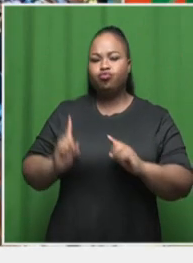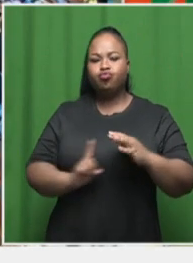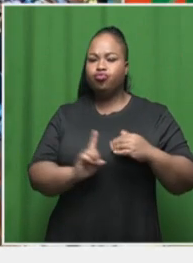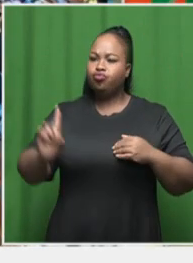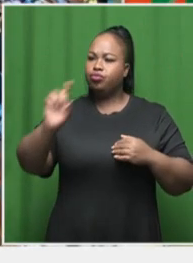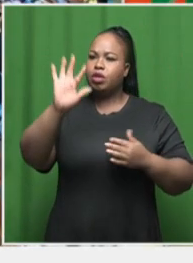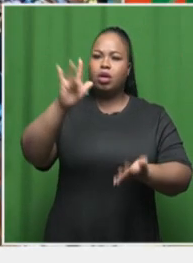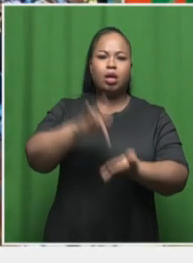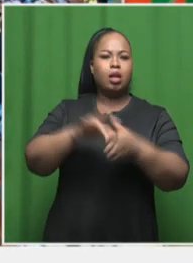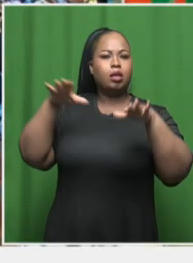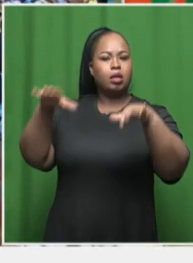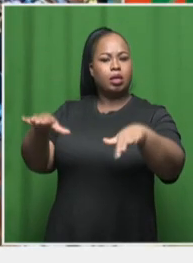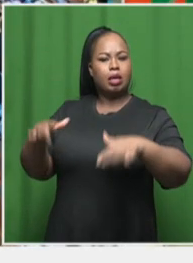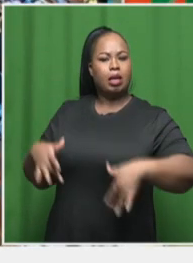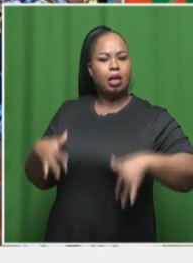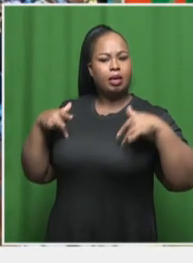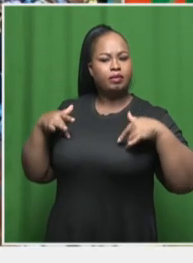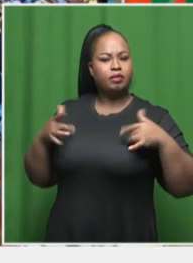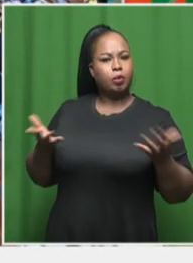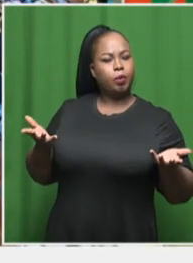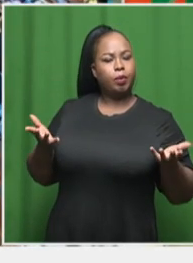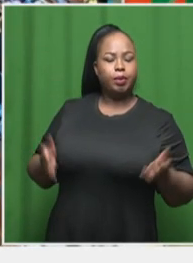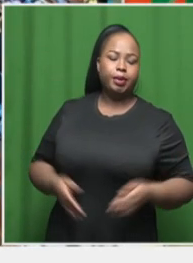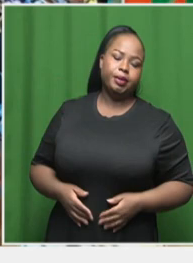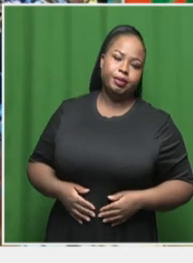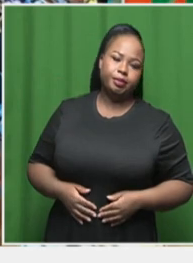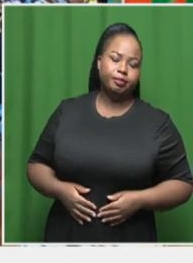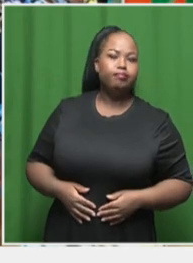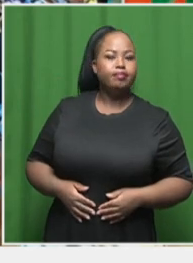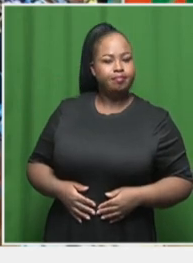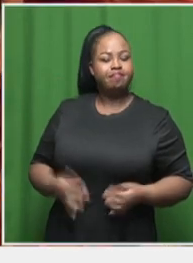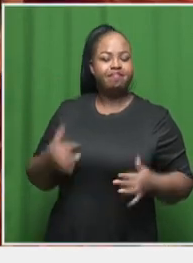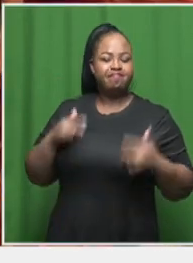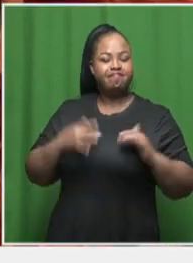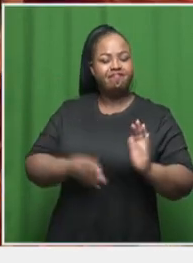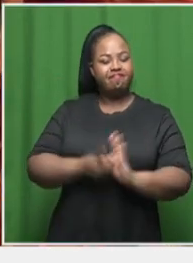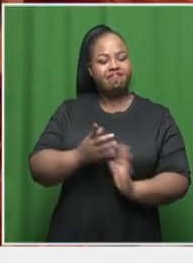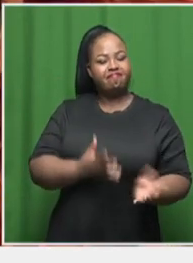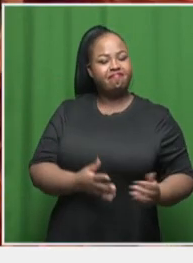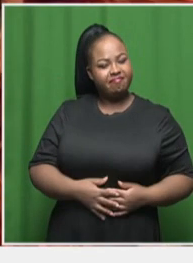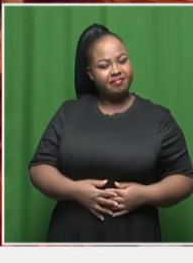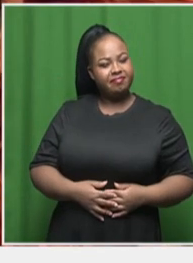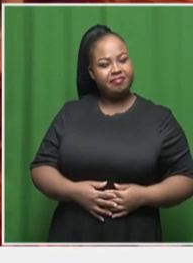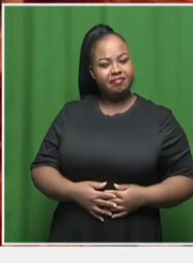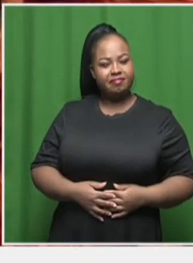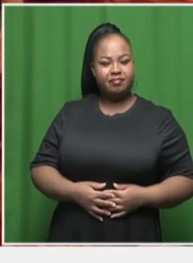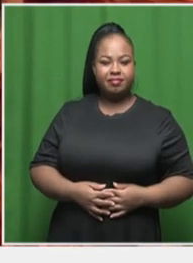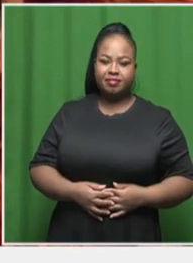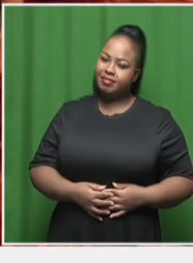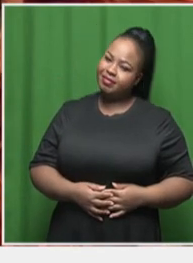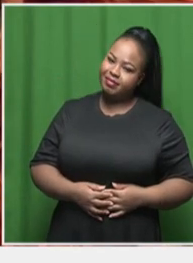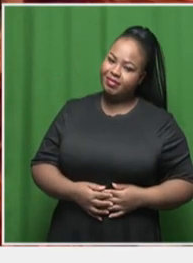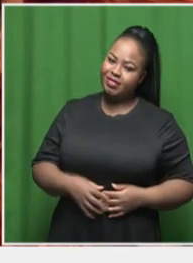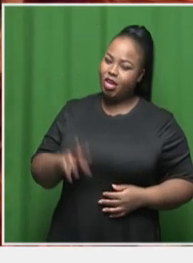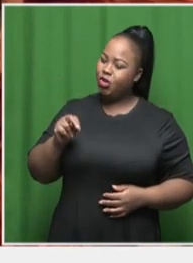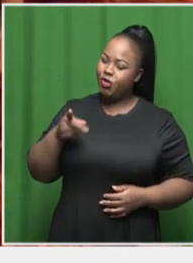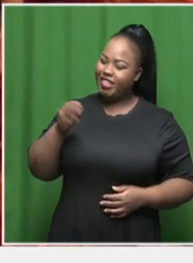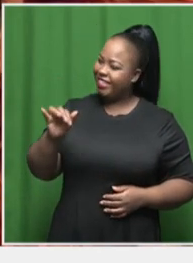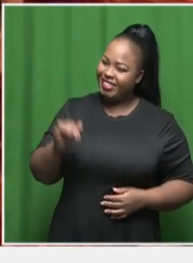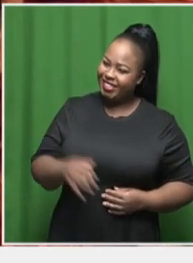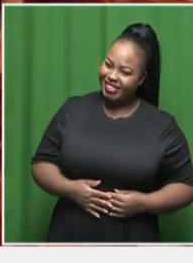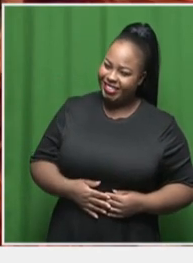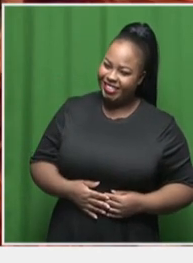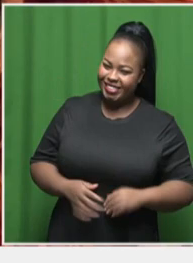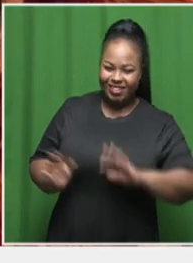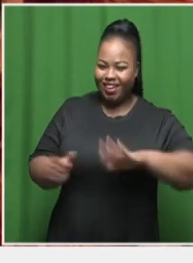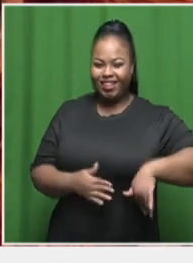an island and they just live their lives, you know? So that's kind of like how she develops. You know, Gloria, Gloria. It's okay.